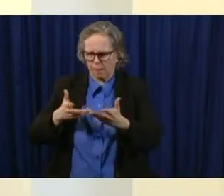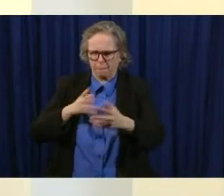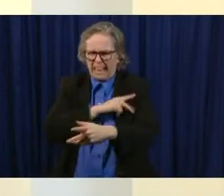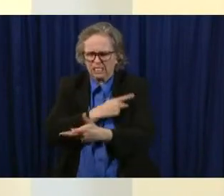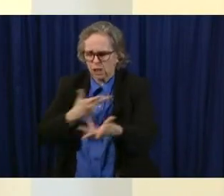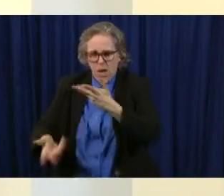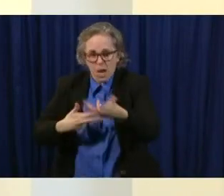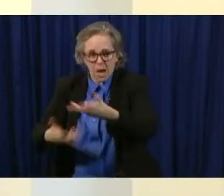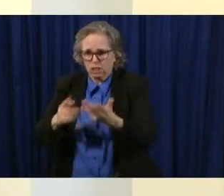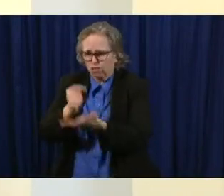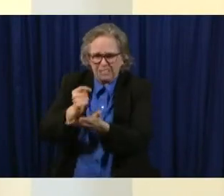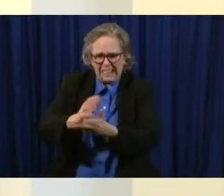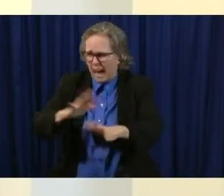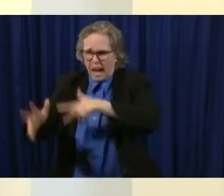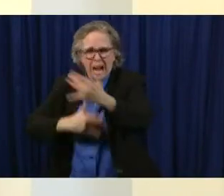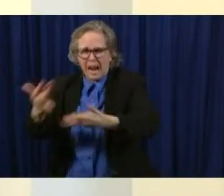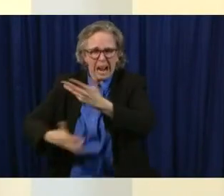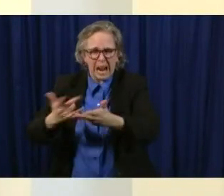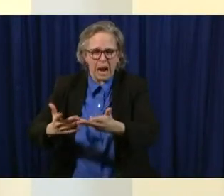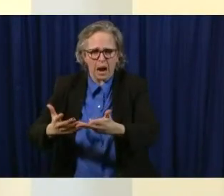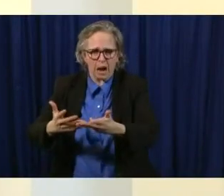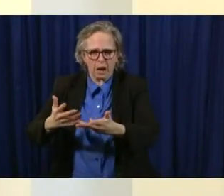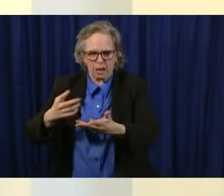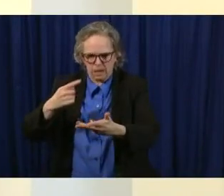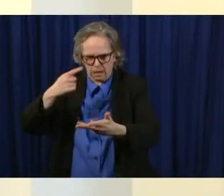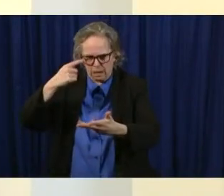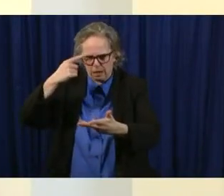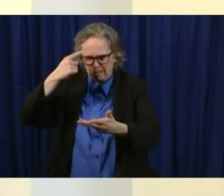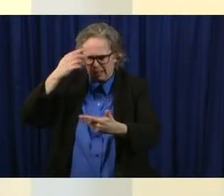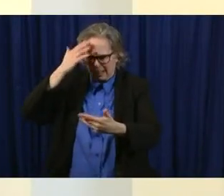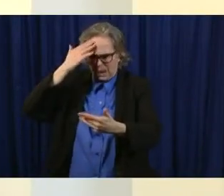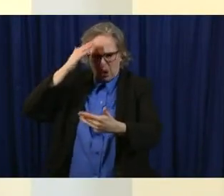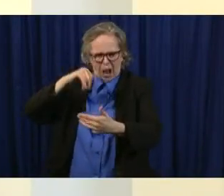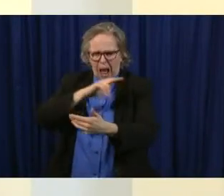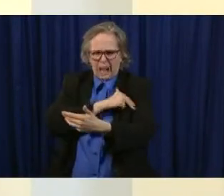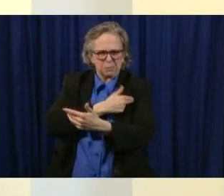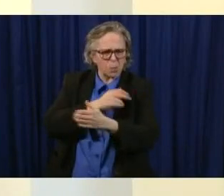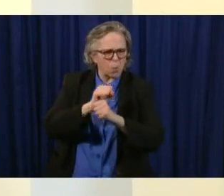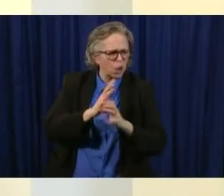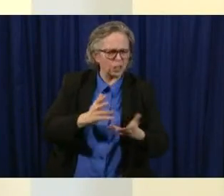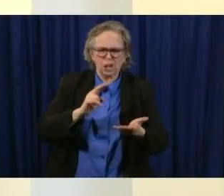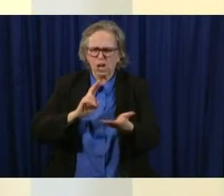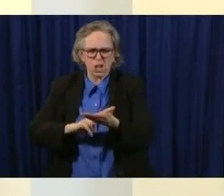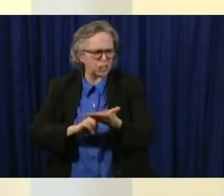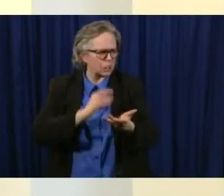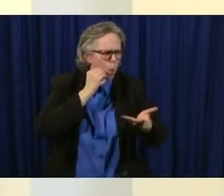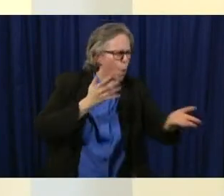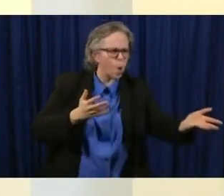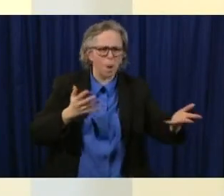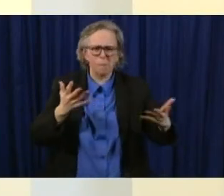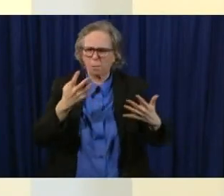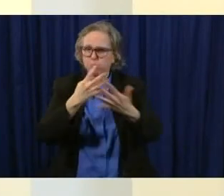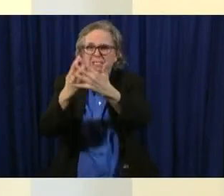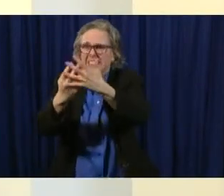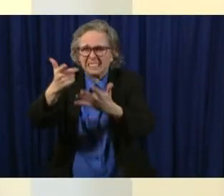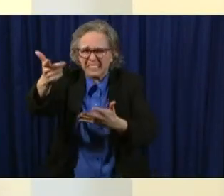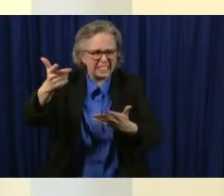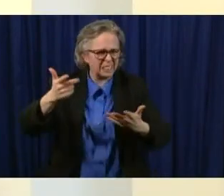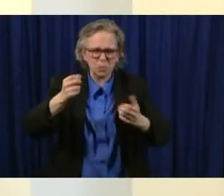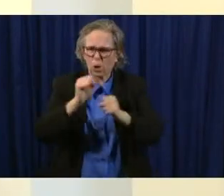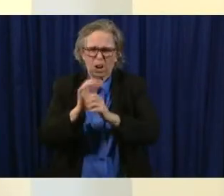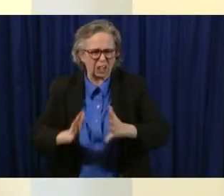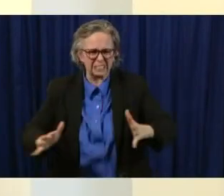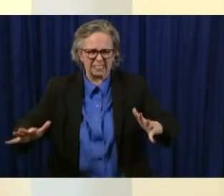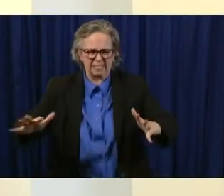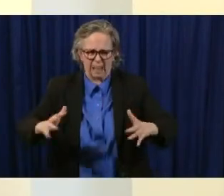a nursing home worker or you're one of the folks working in our prisons and it can come up on you i just want to say you know when i